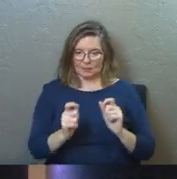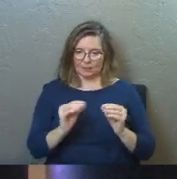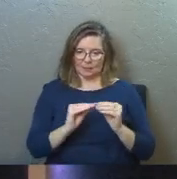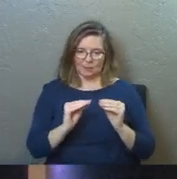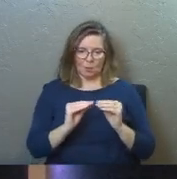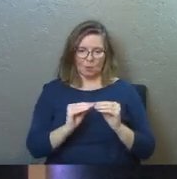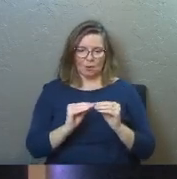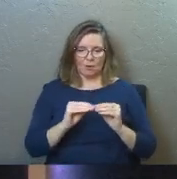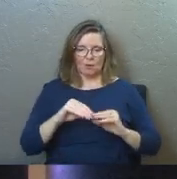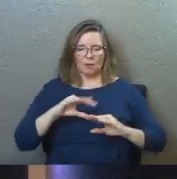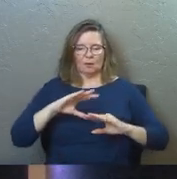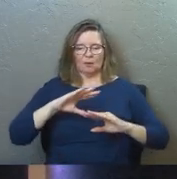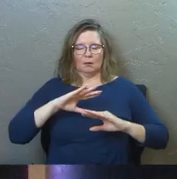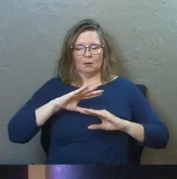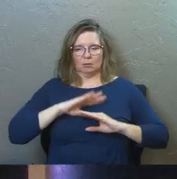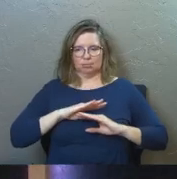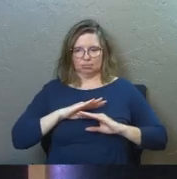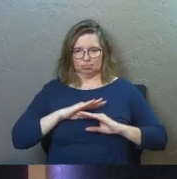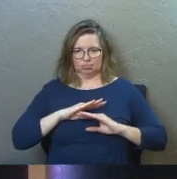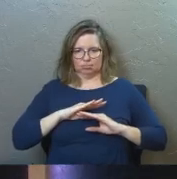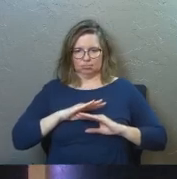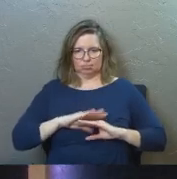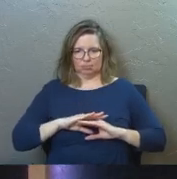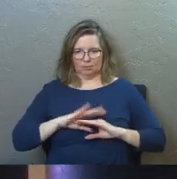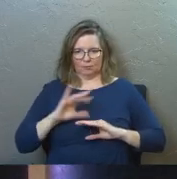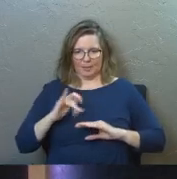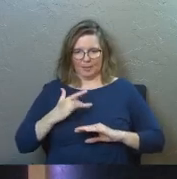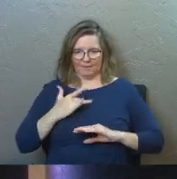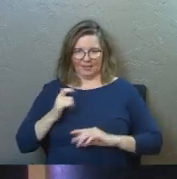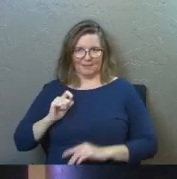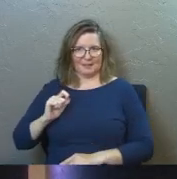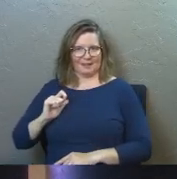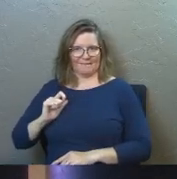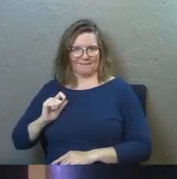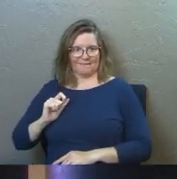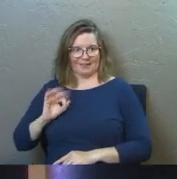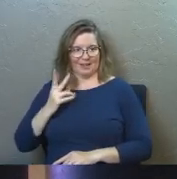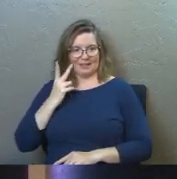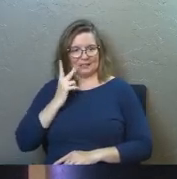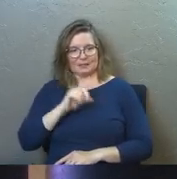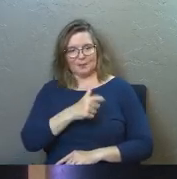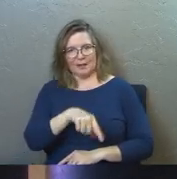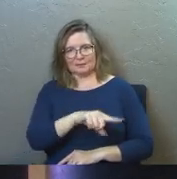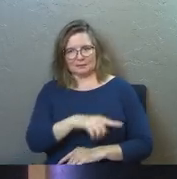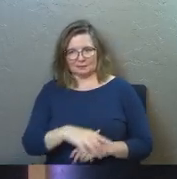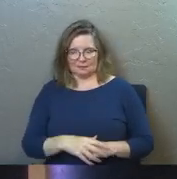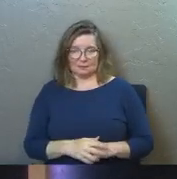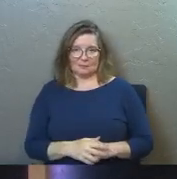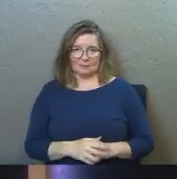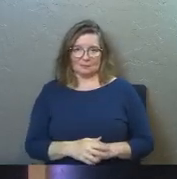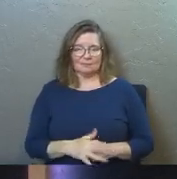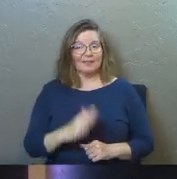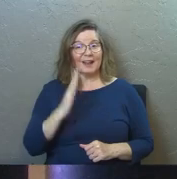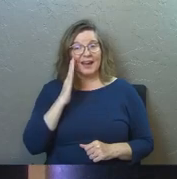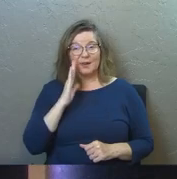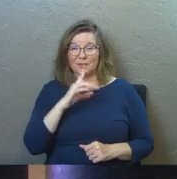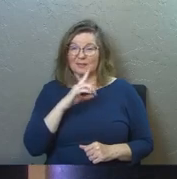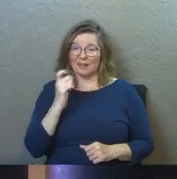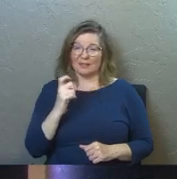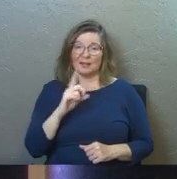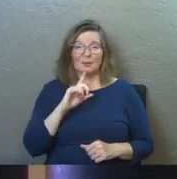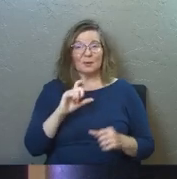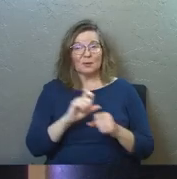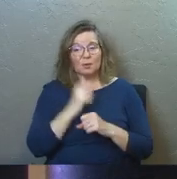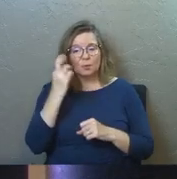little bit of a break from all that feeling when someone else is broken. I know that's ugly,